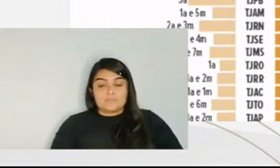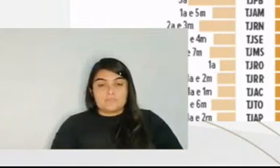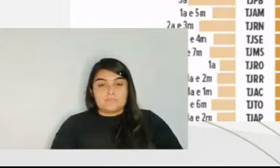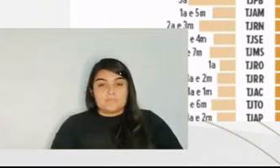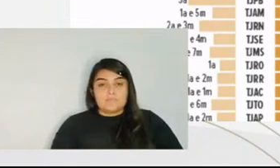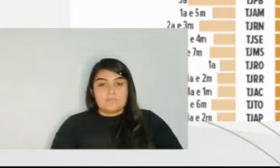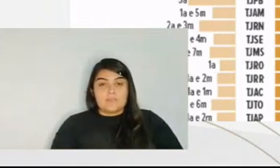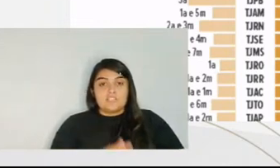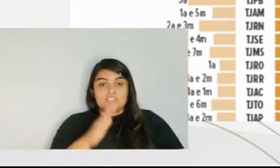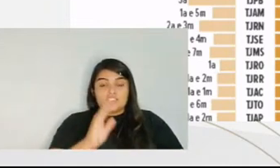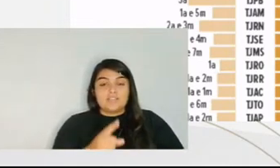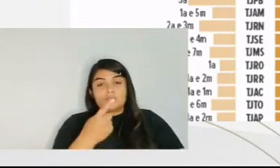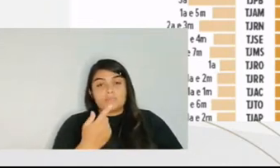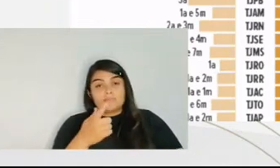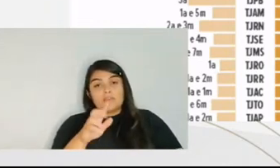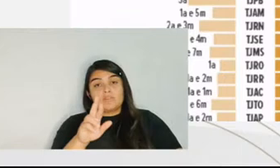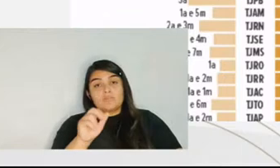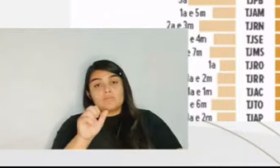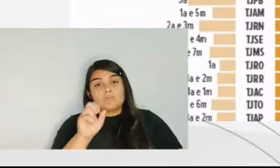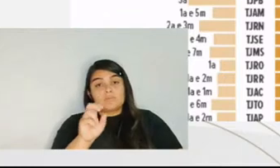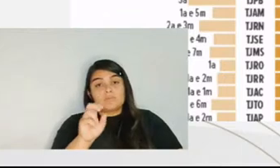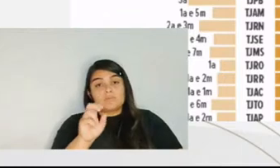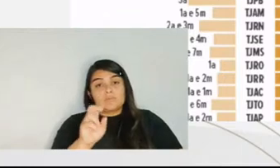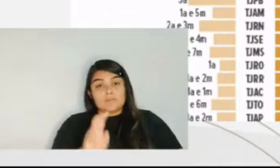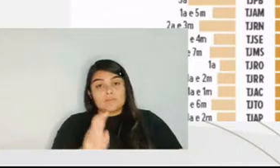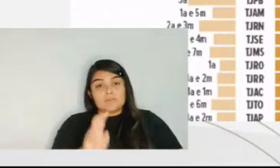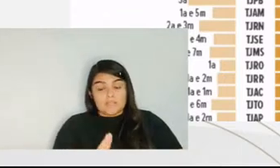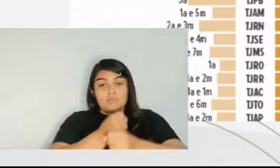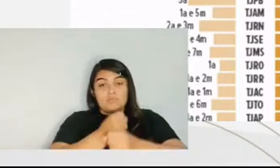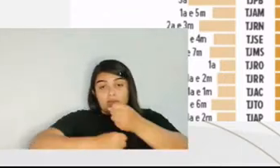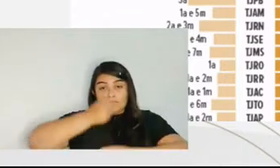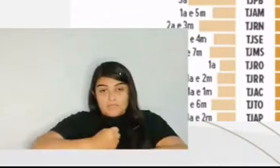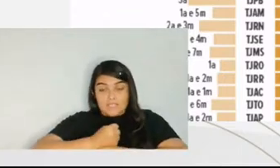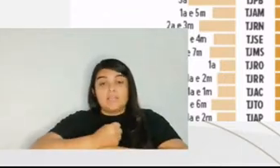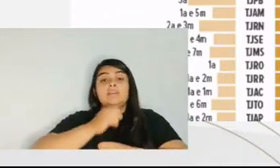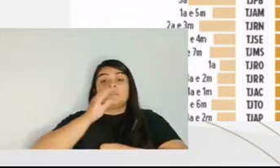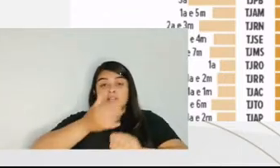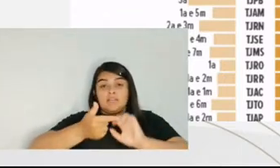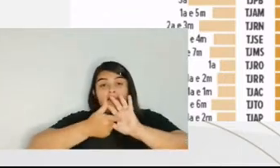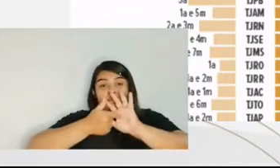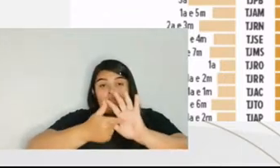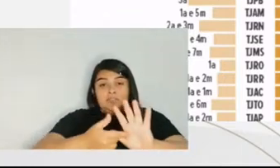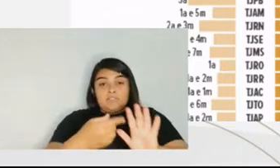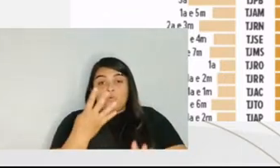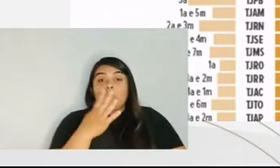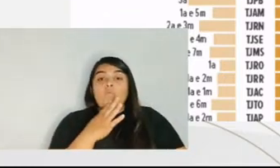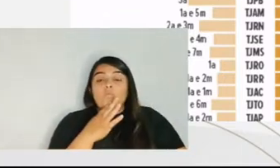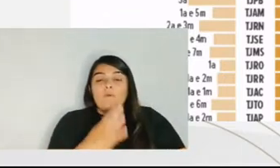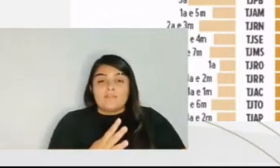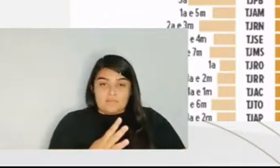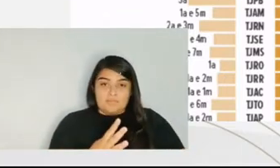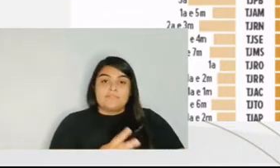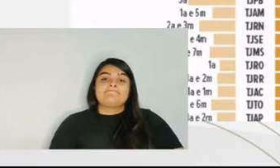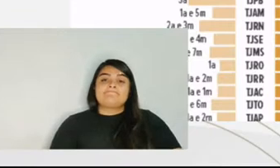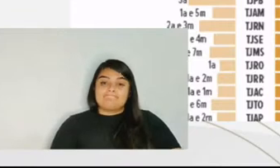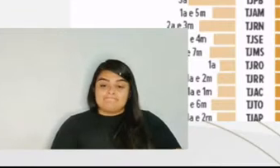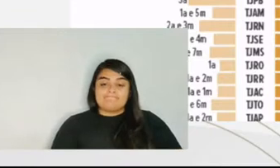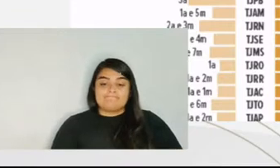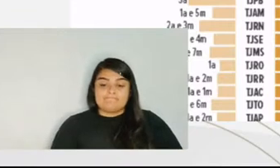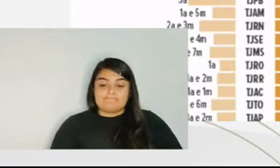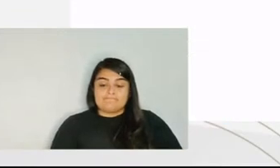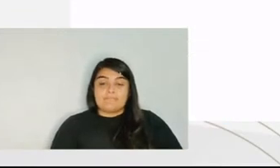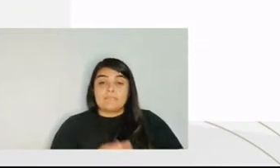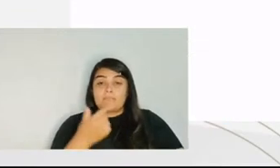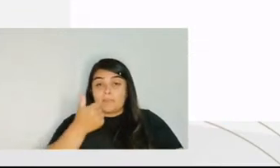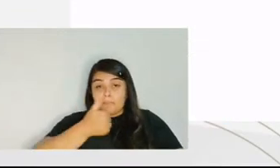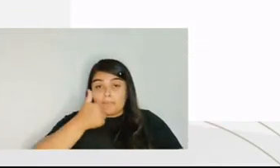processes. And just on first degree, you can see an average of four